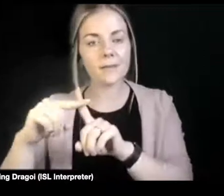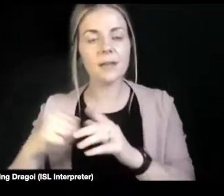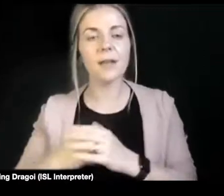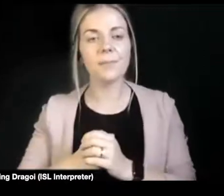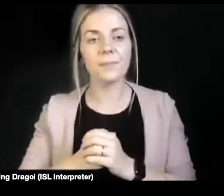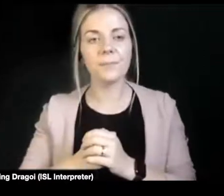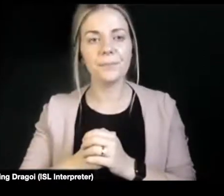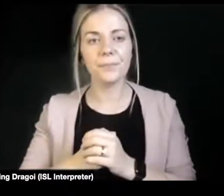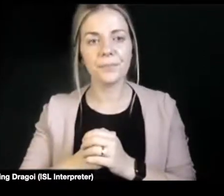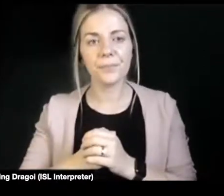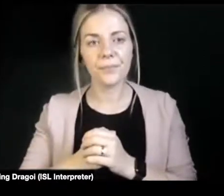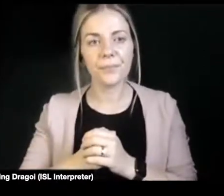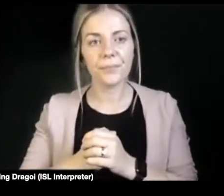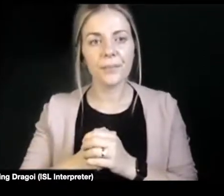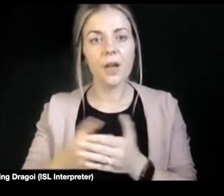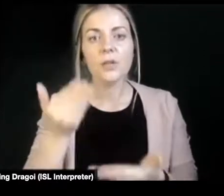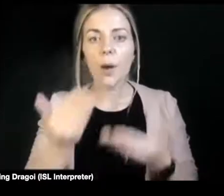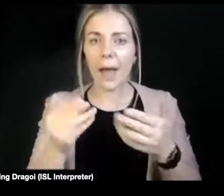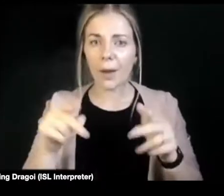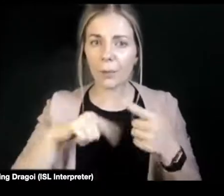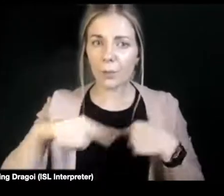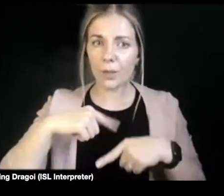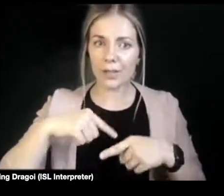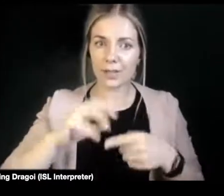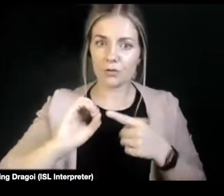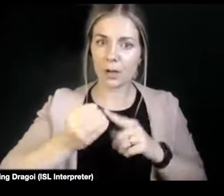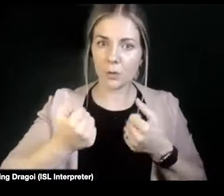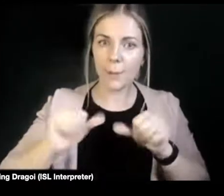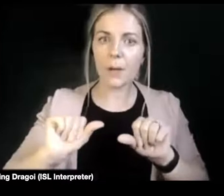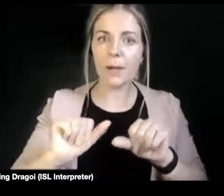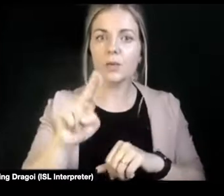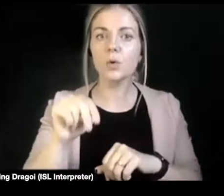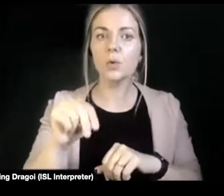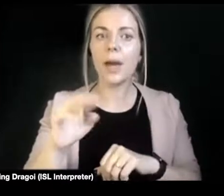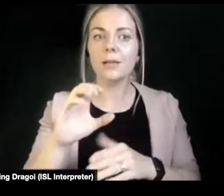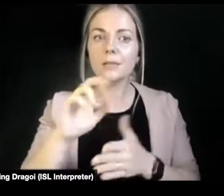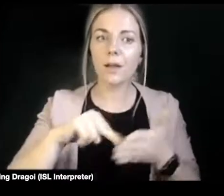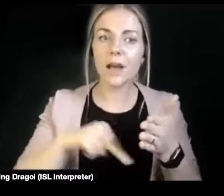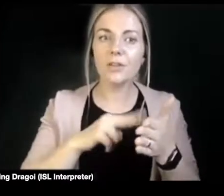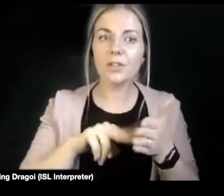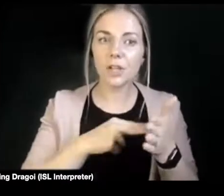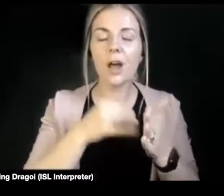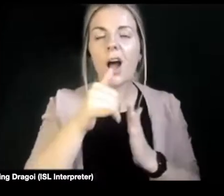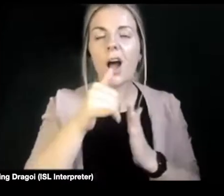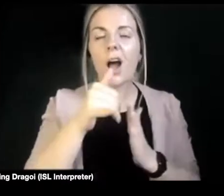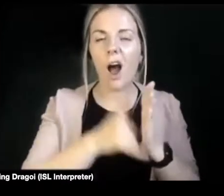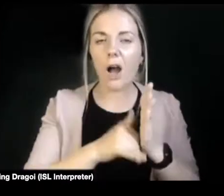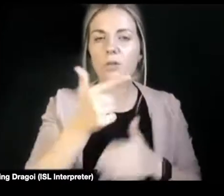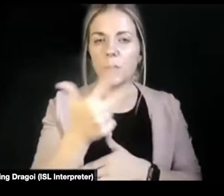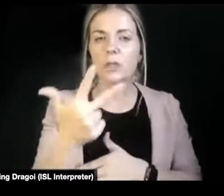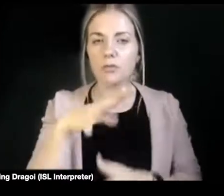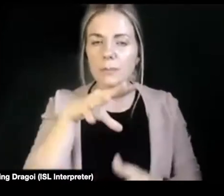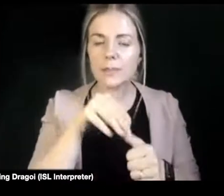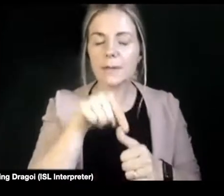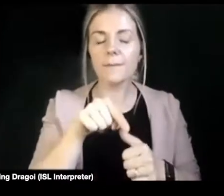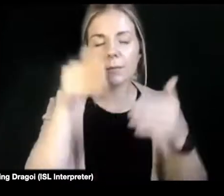realise the UN Coaching? I know, as today's real, and actual attention to the ground. But,